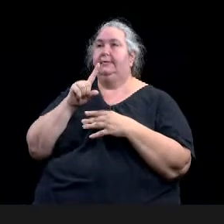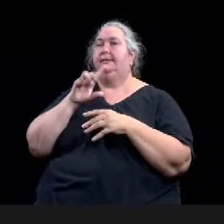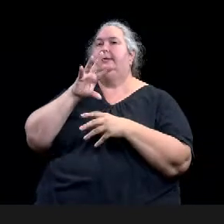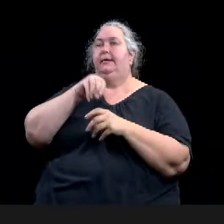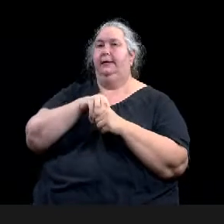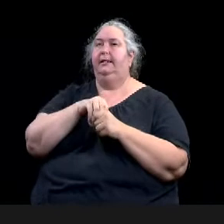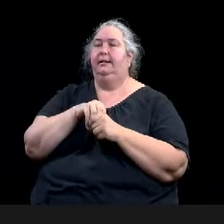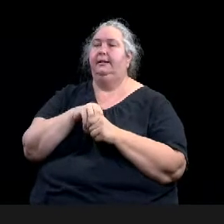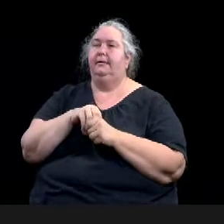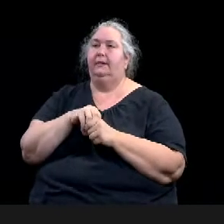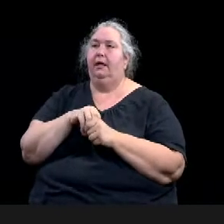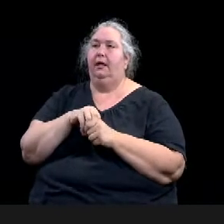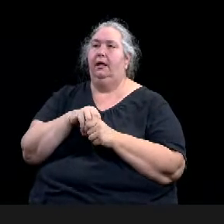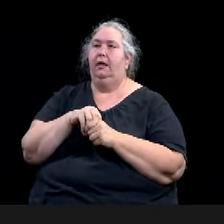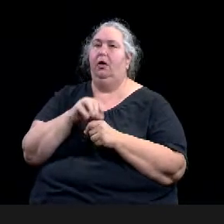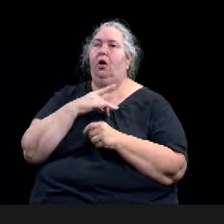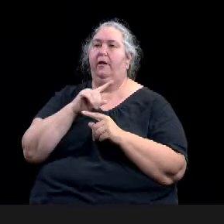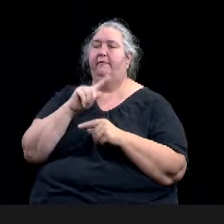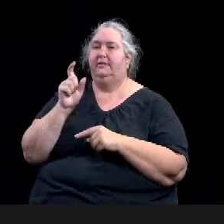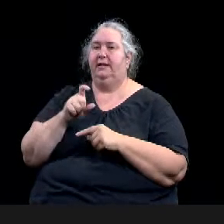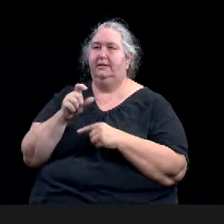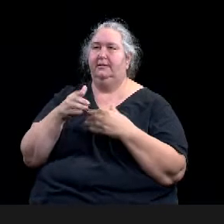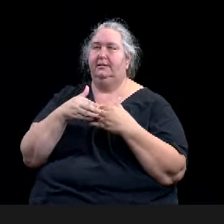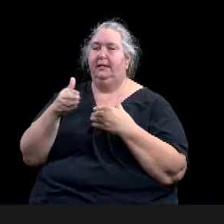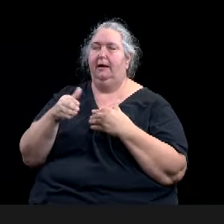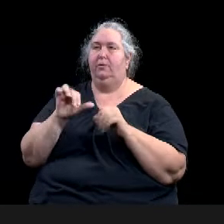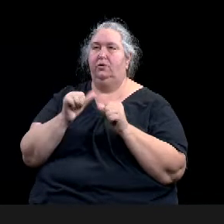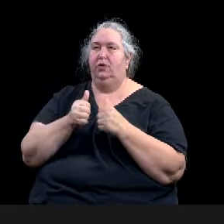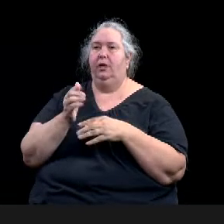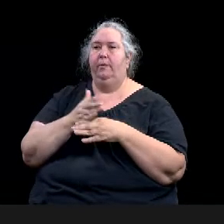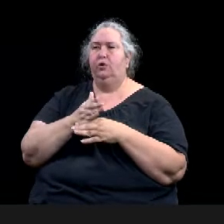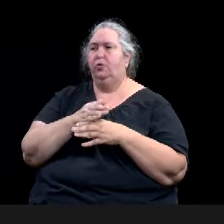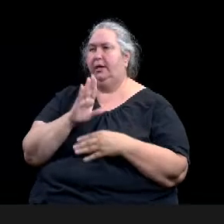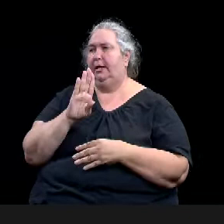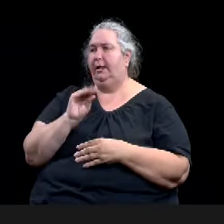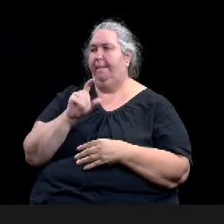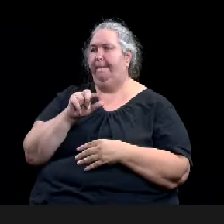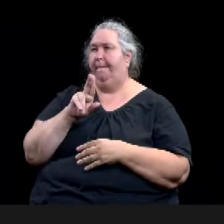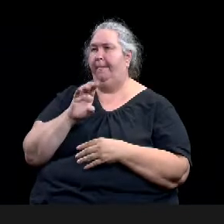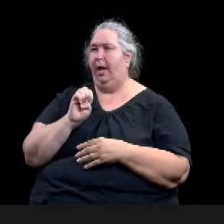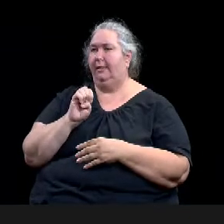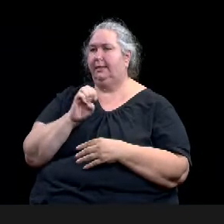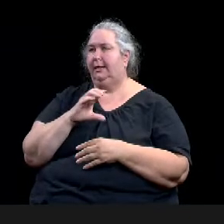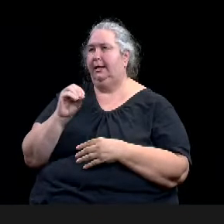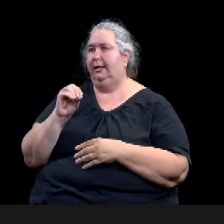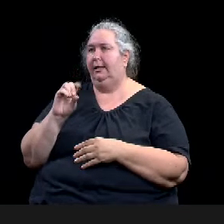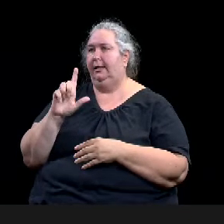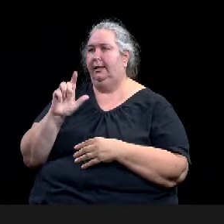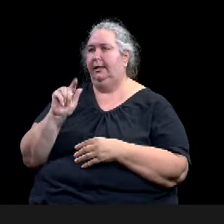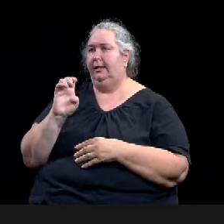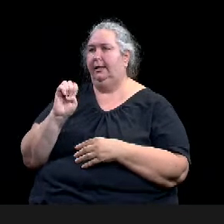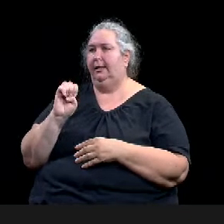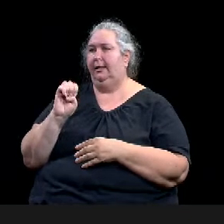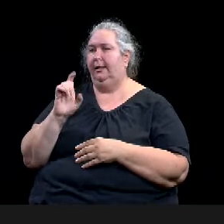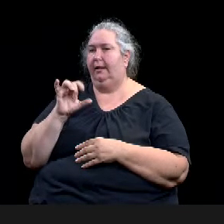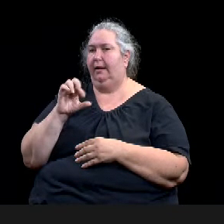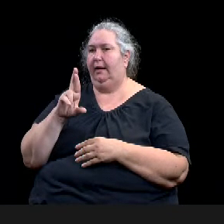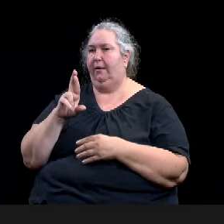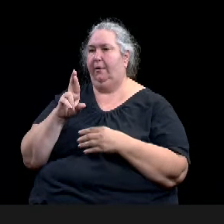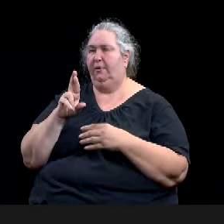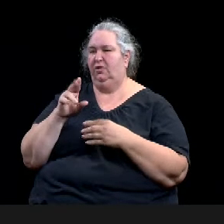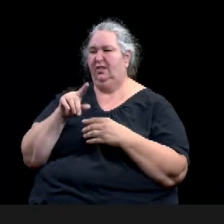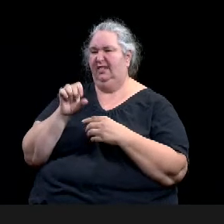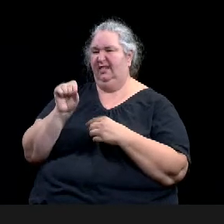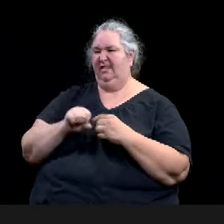just south of the Exco Event Center in that little residential neighborhood that's tucked in there. Uh, single-family home that's zoned